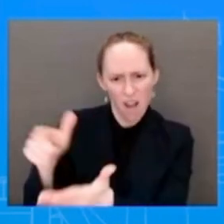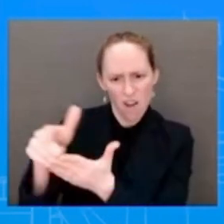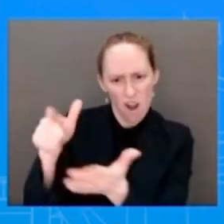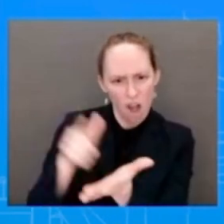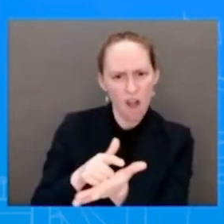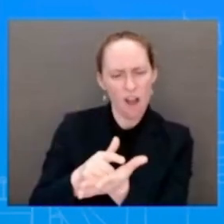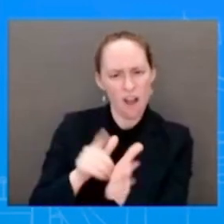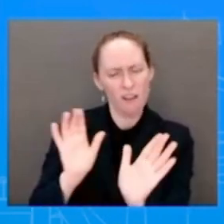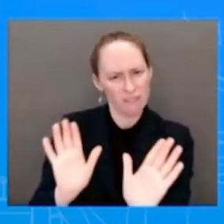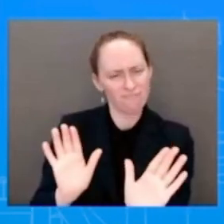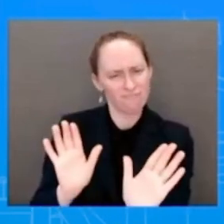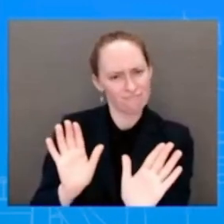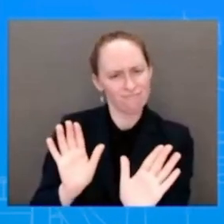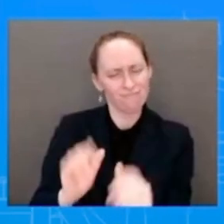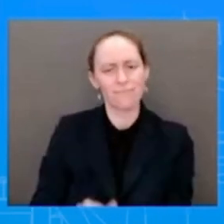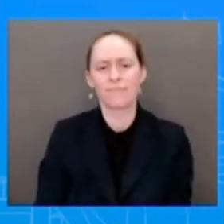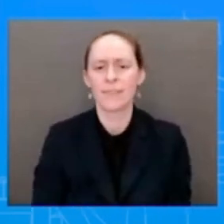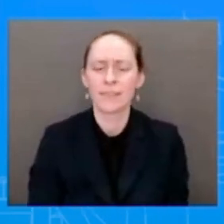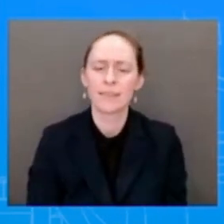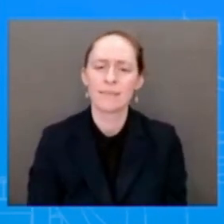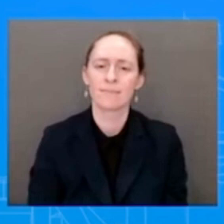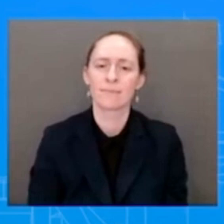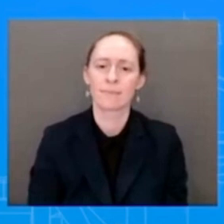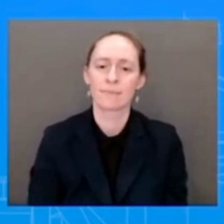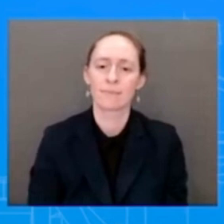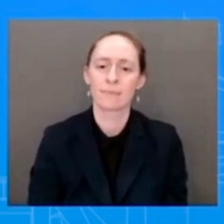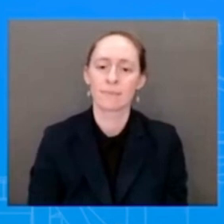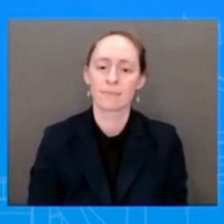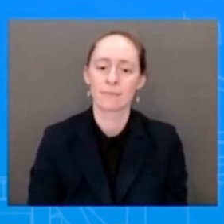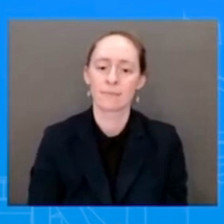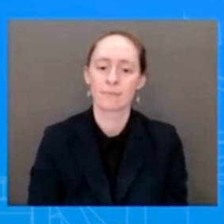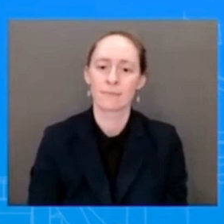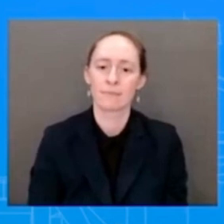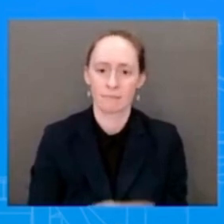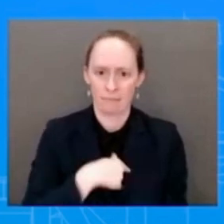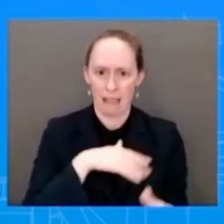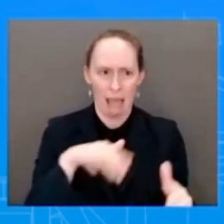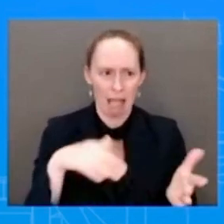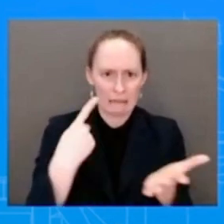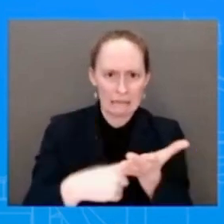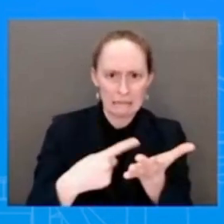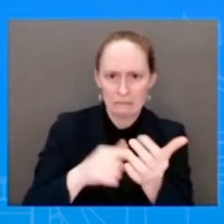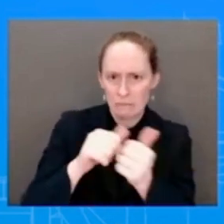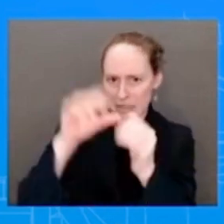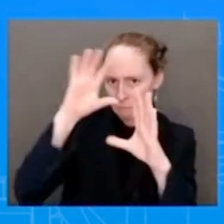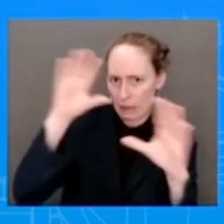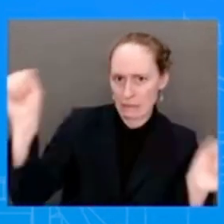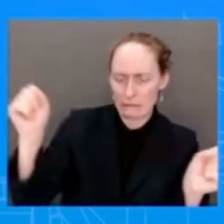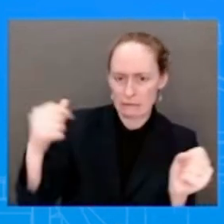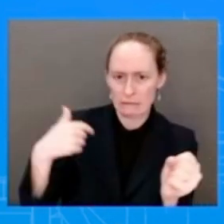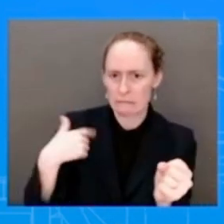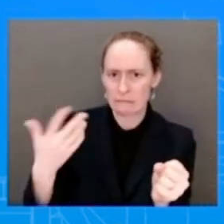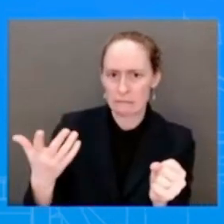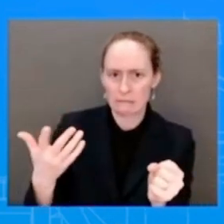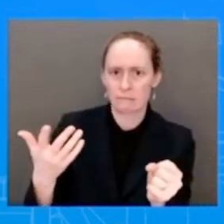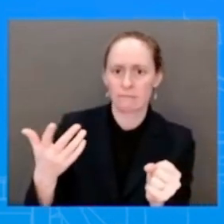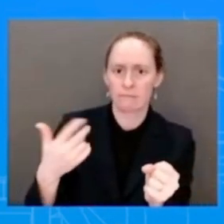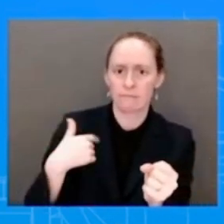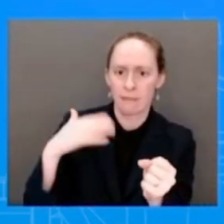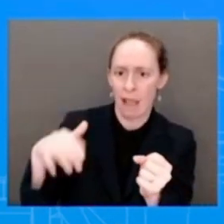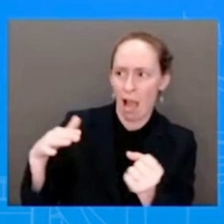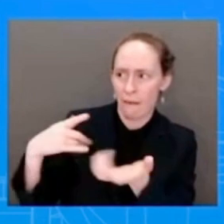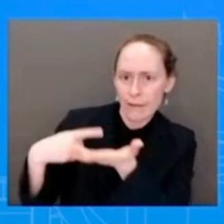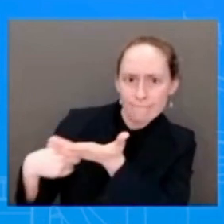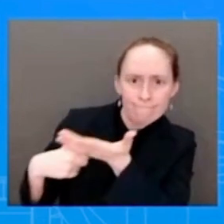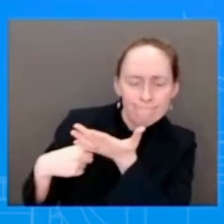You know, I have not had that conversation with the President. I'm going to be, you know, very honest with you. I've not talked to him about 2024. That's something that we can